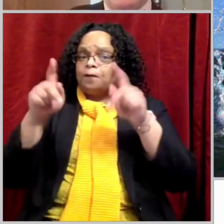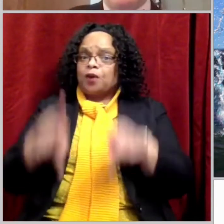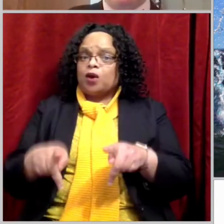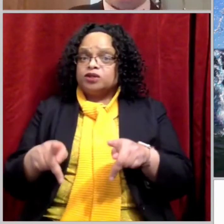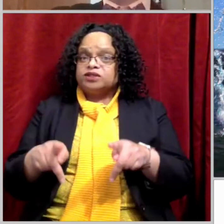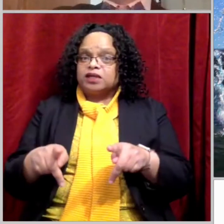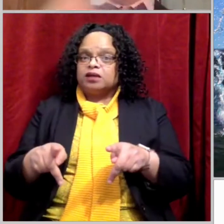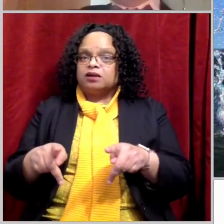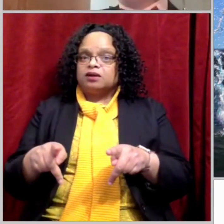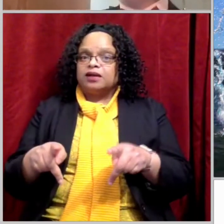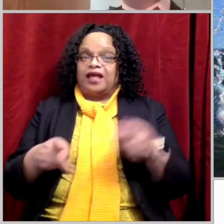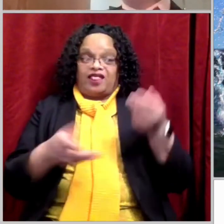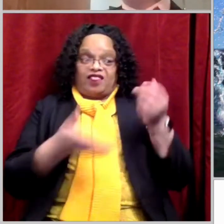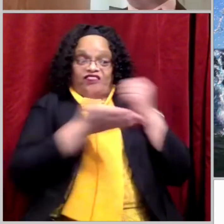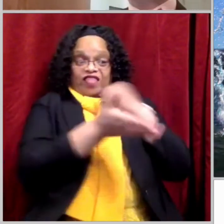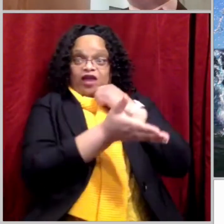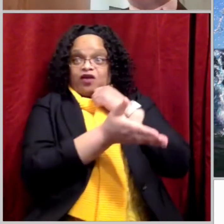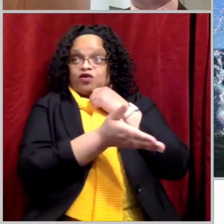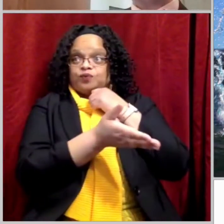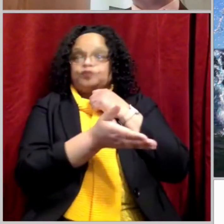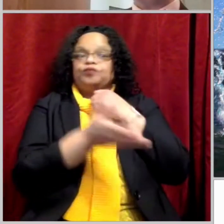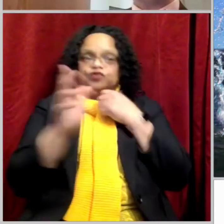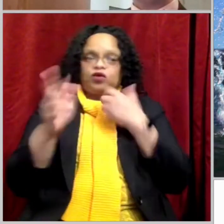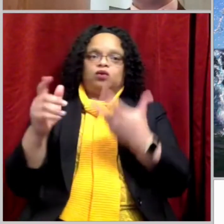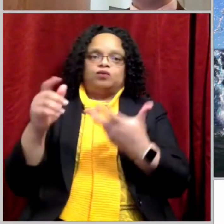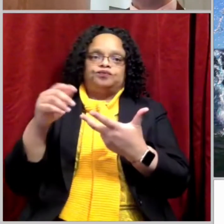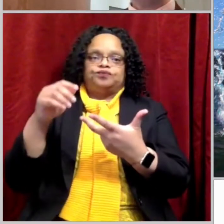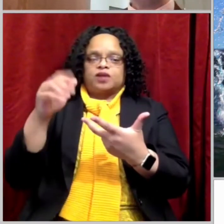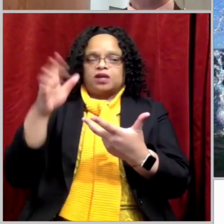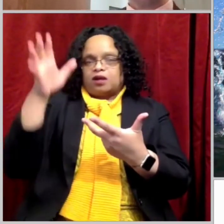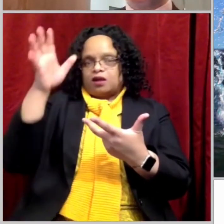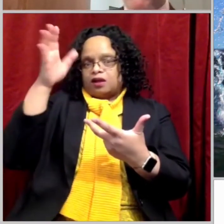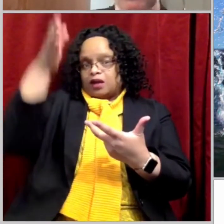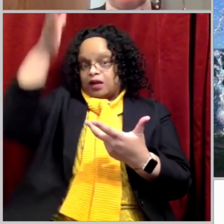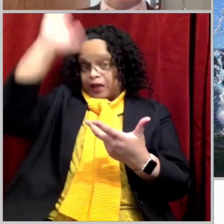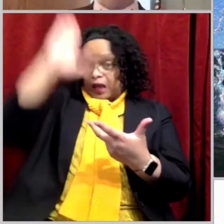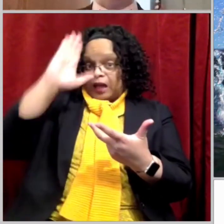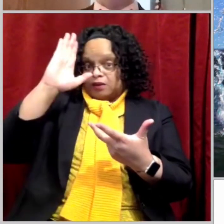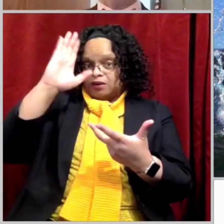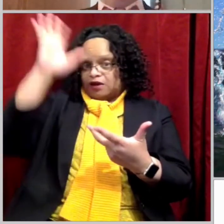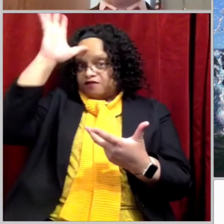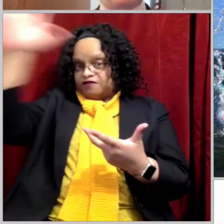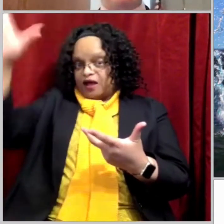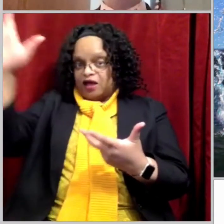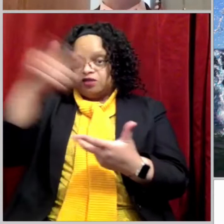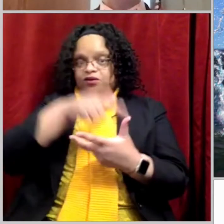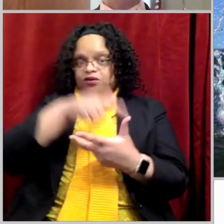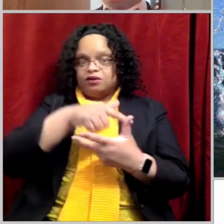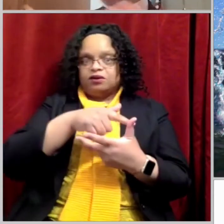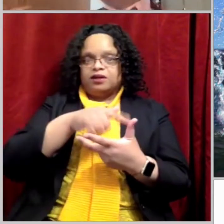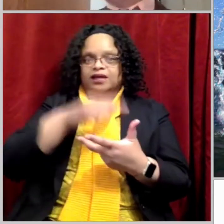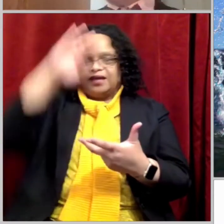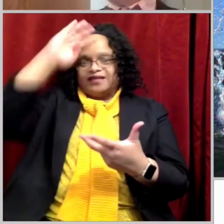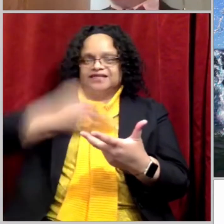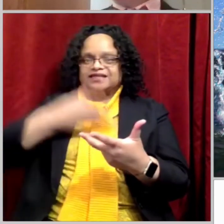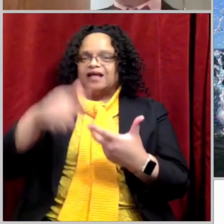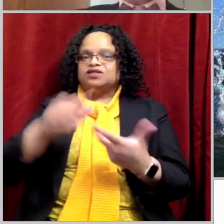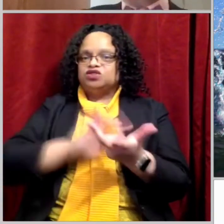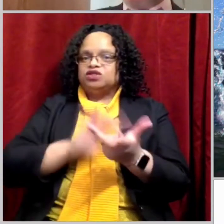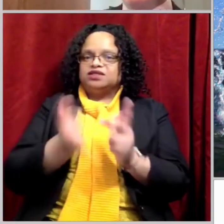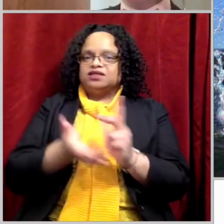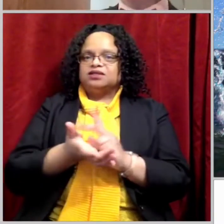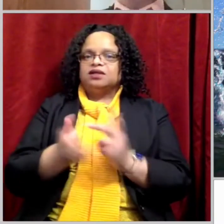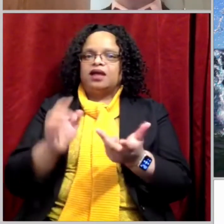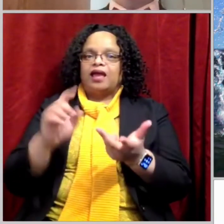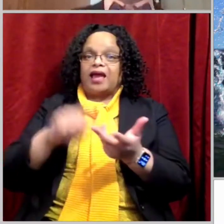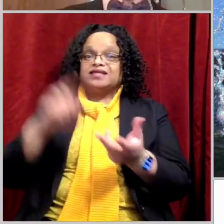the Godhead is involved in this manifestation. Of course, we can see the Son, Jesus. He was there